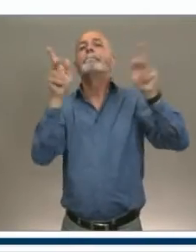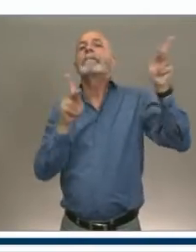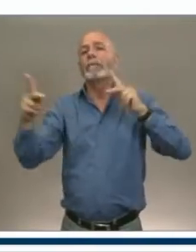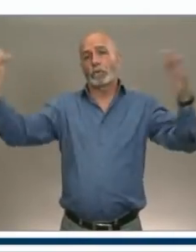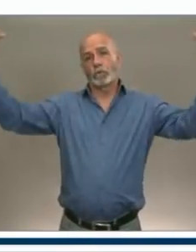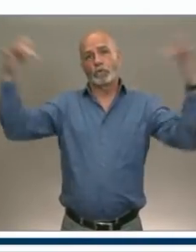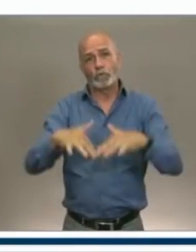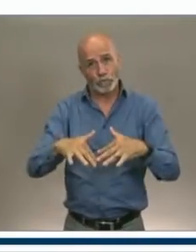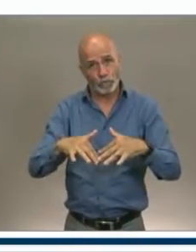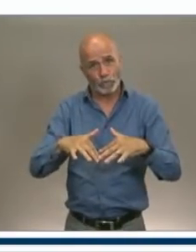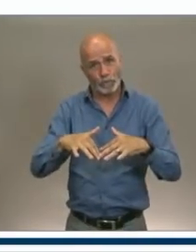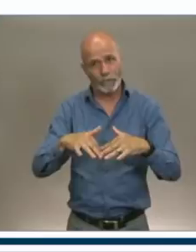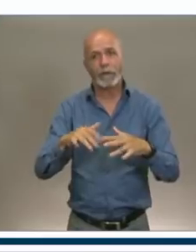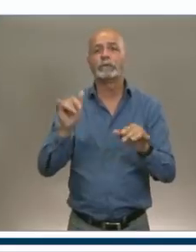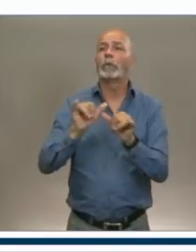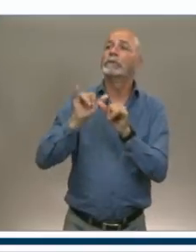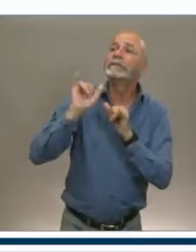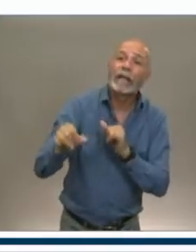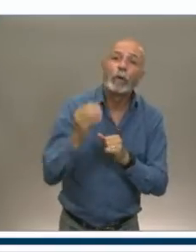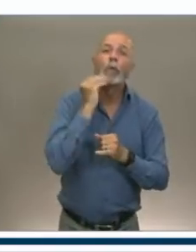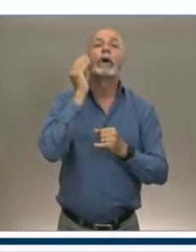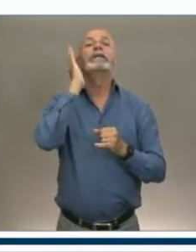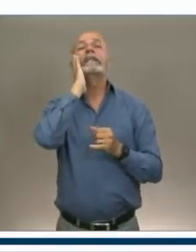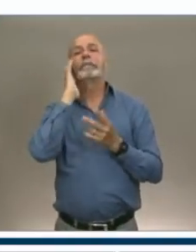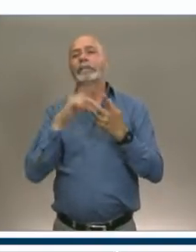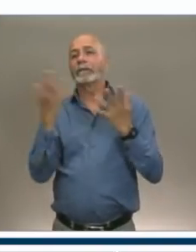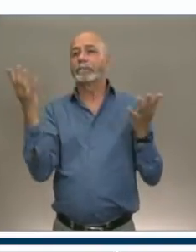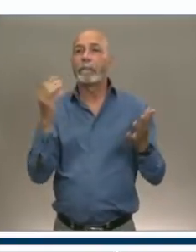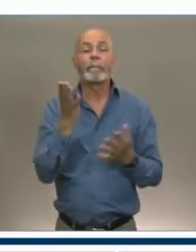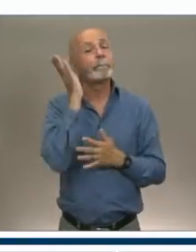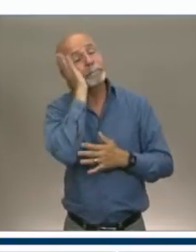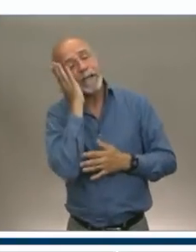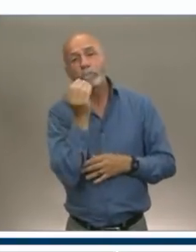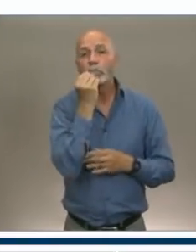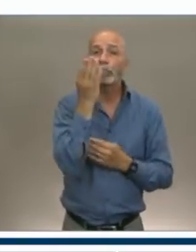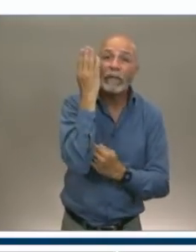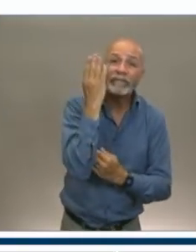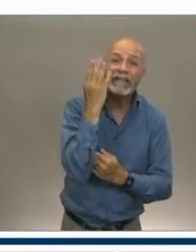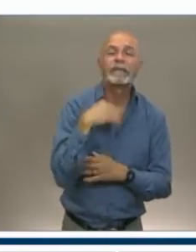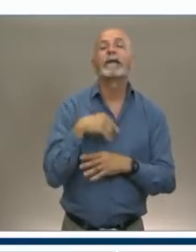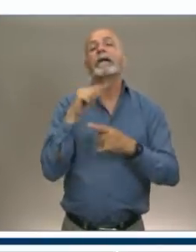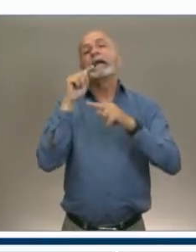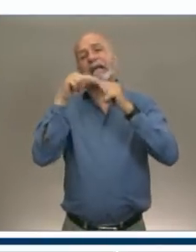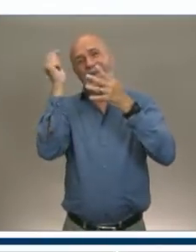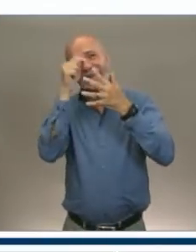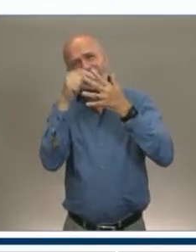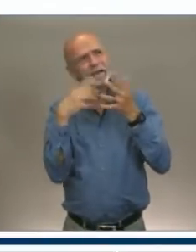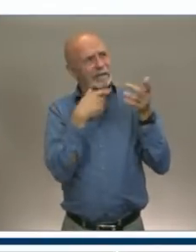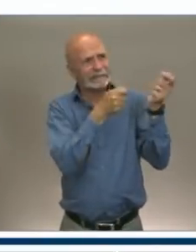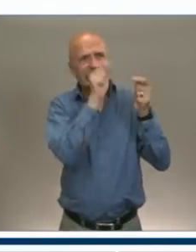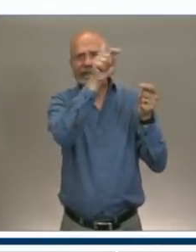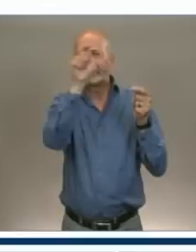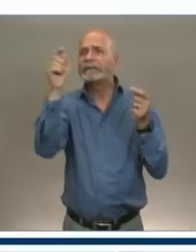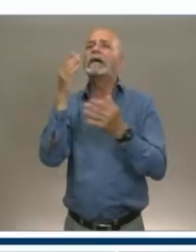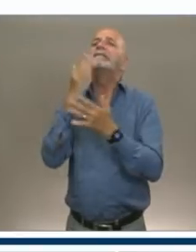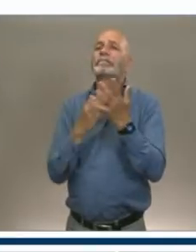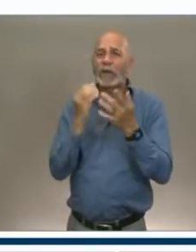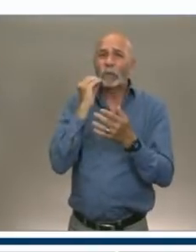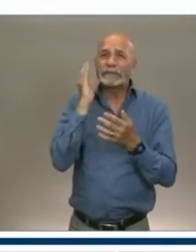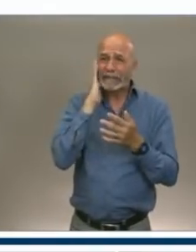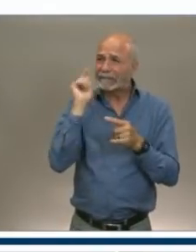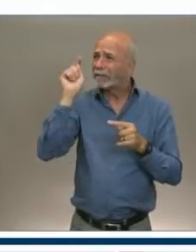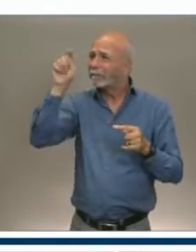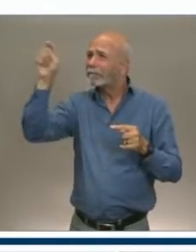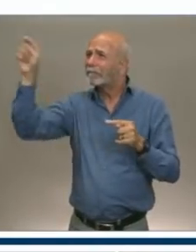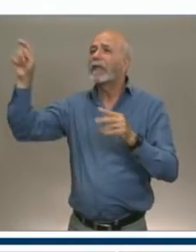motels, hotels, and bed and breakfasts across the province. I did speak to some tourist – to some accommodations owners